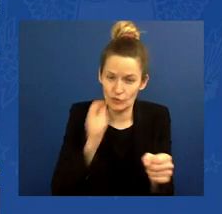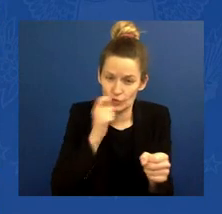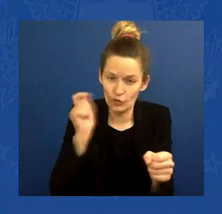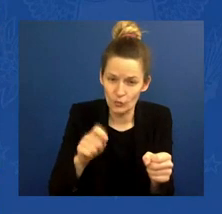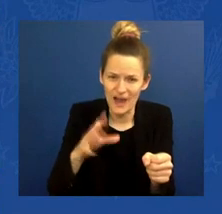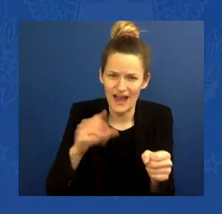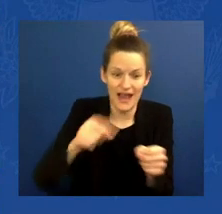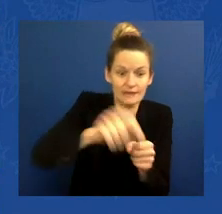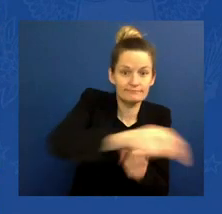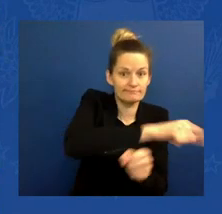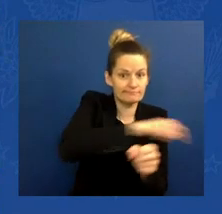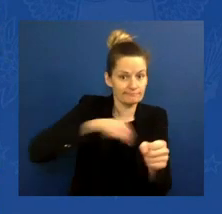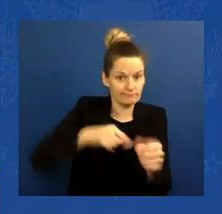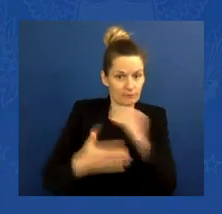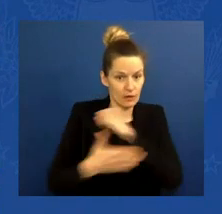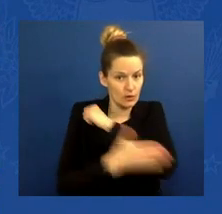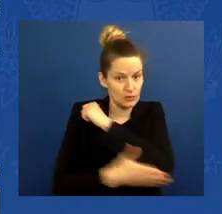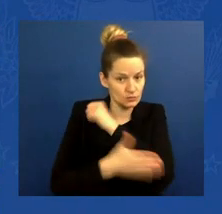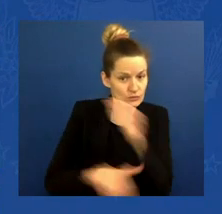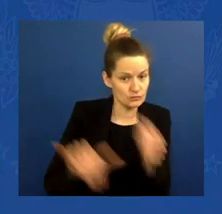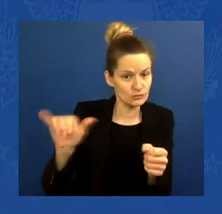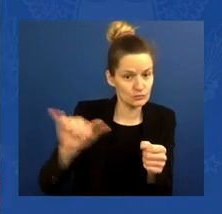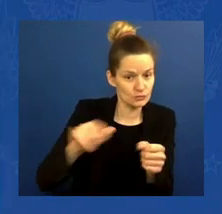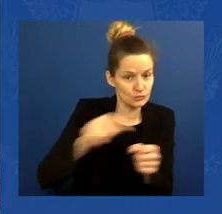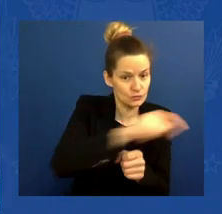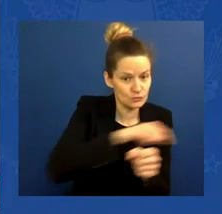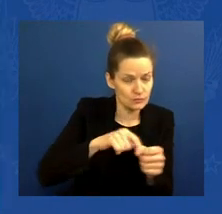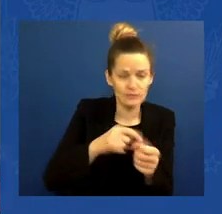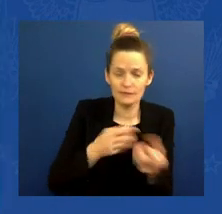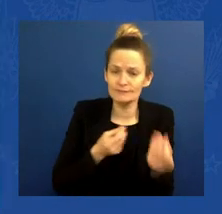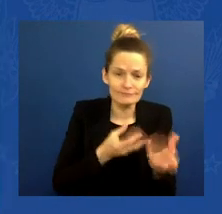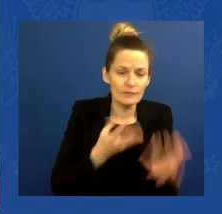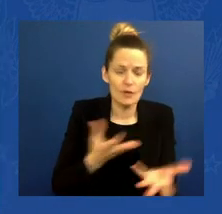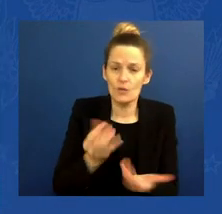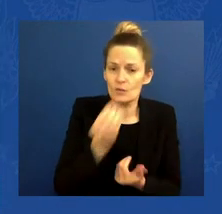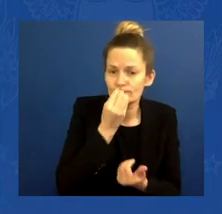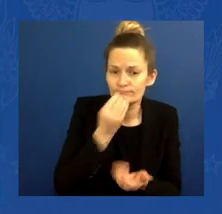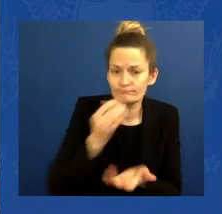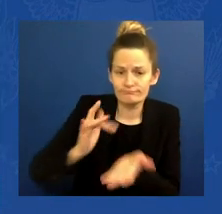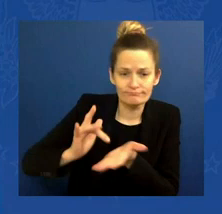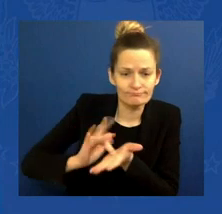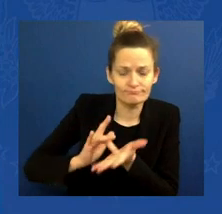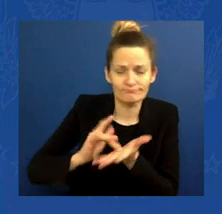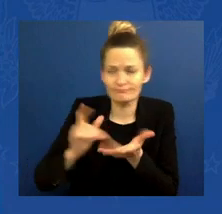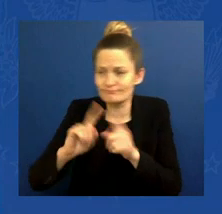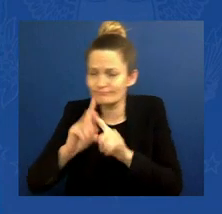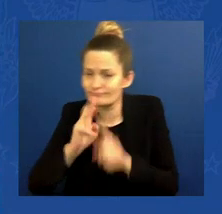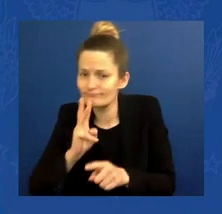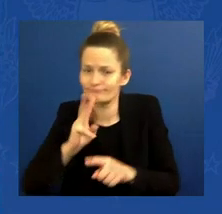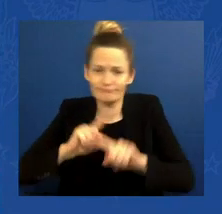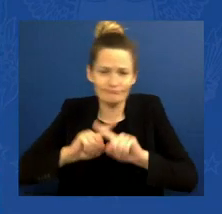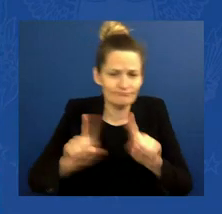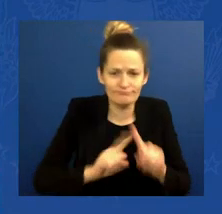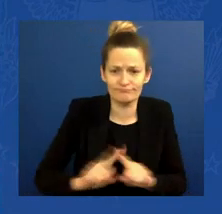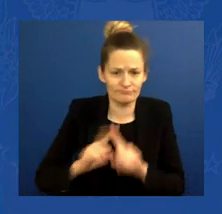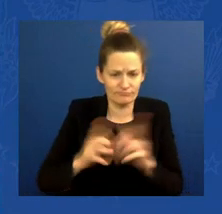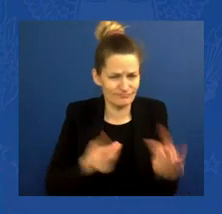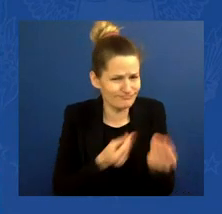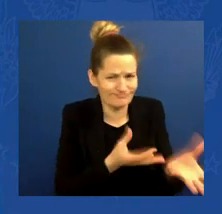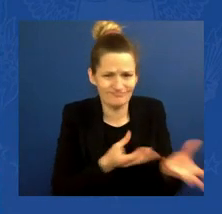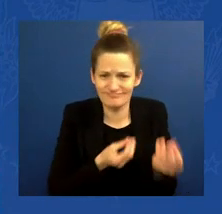and other basic supplies to support the people in need. Our experts on the ground in Poland and Moldova